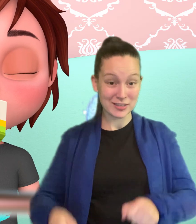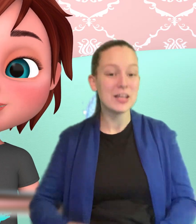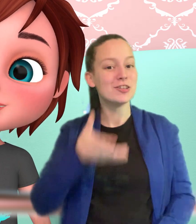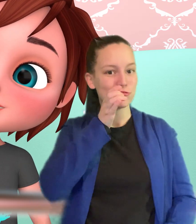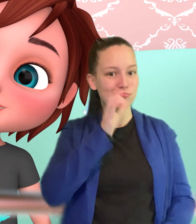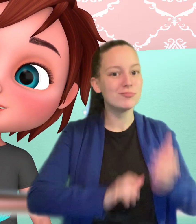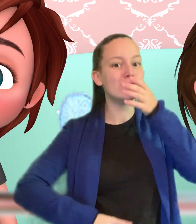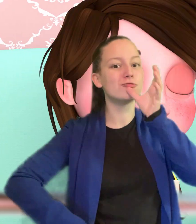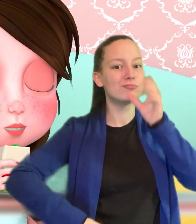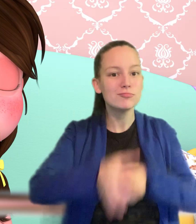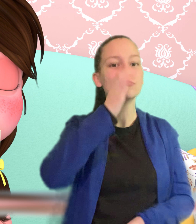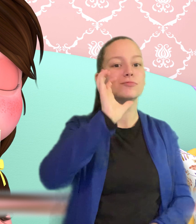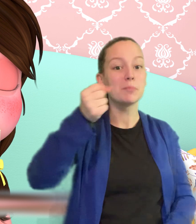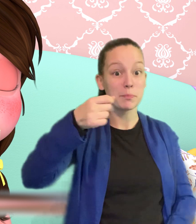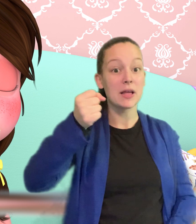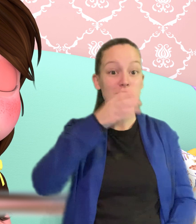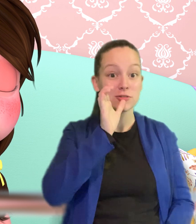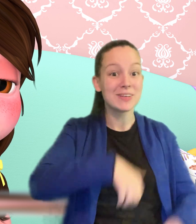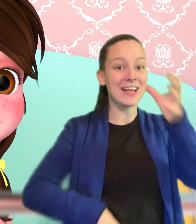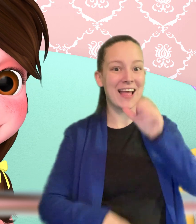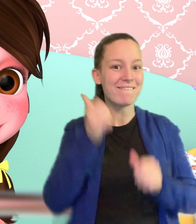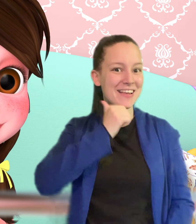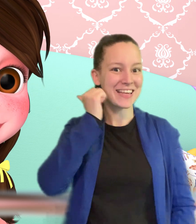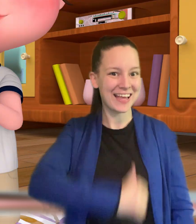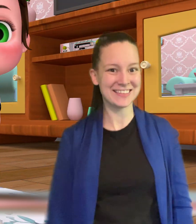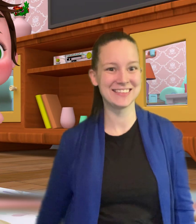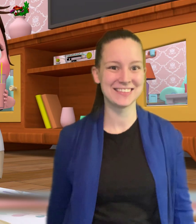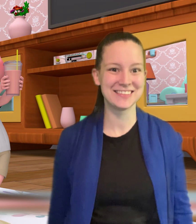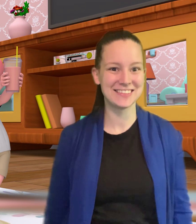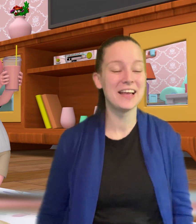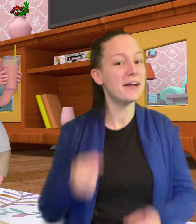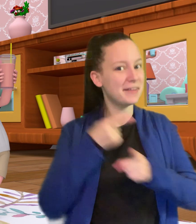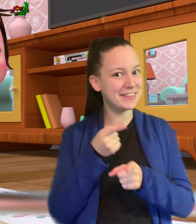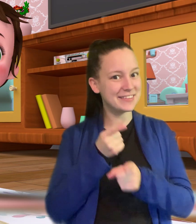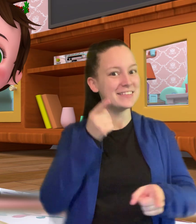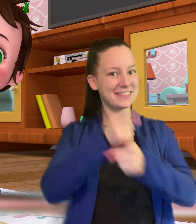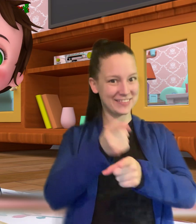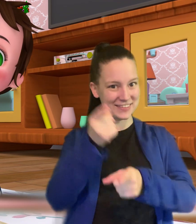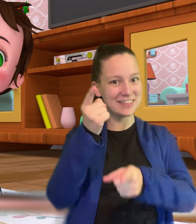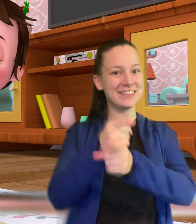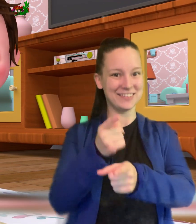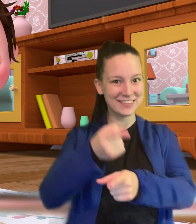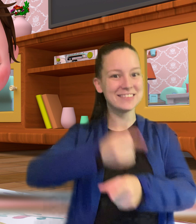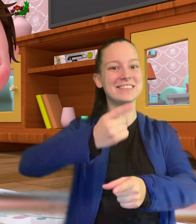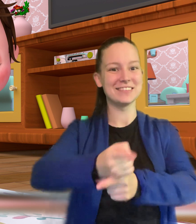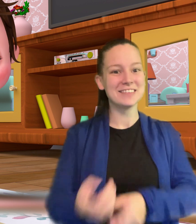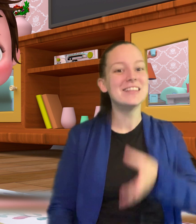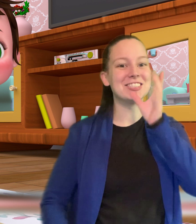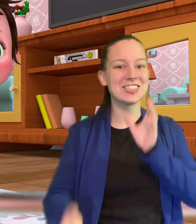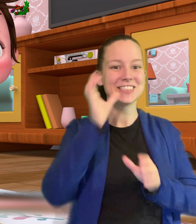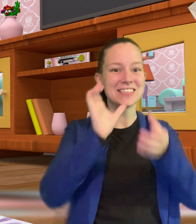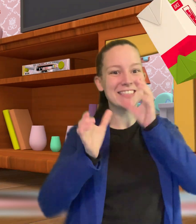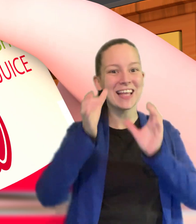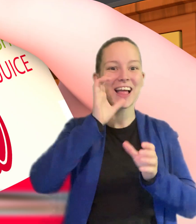Drink, drink, drink your milk Drink it every day Properly, properly, properly,